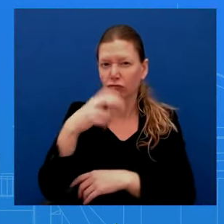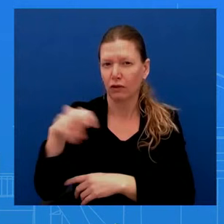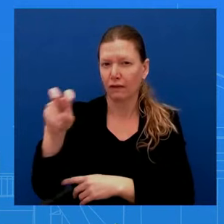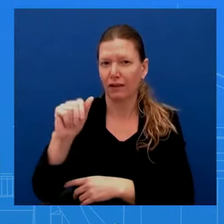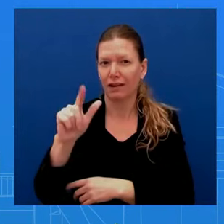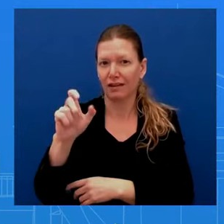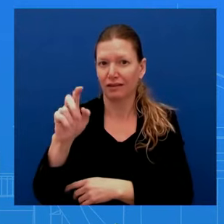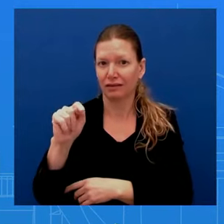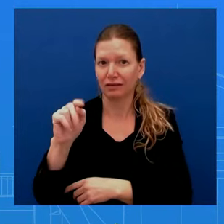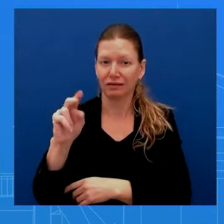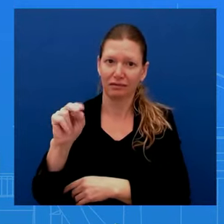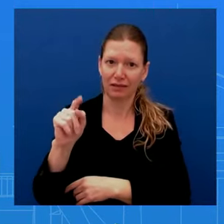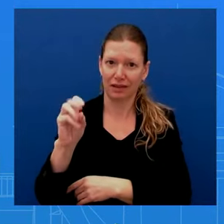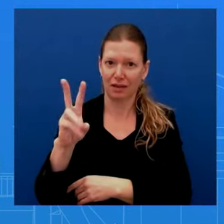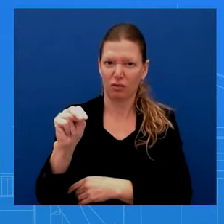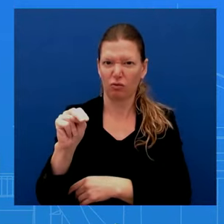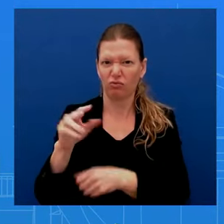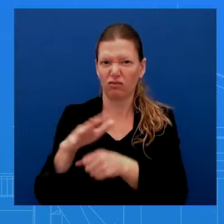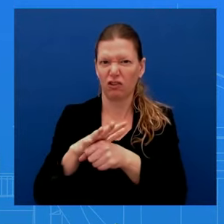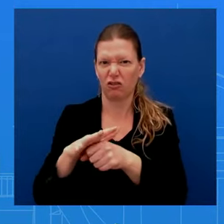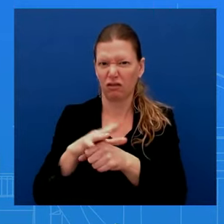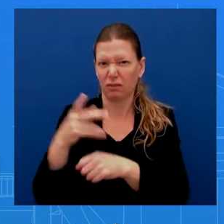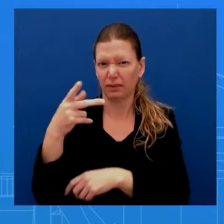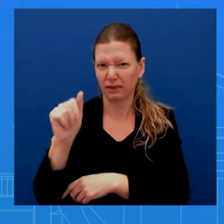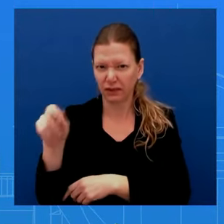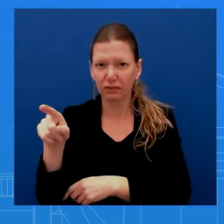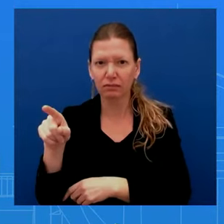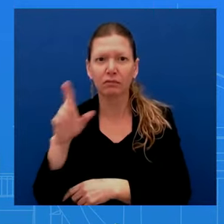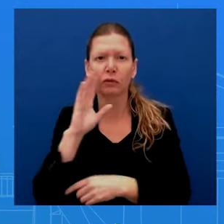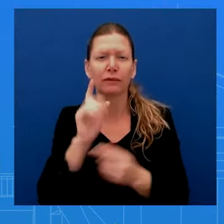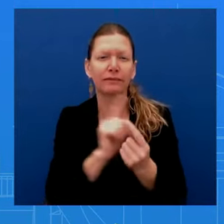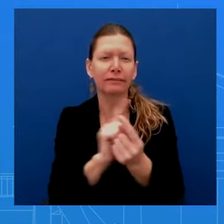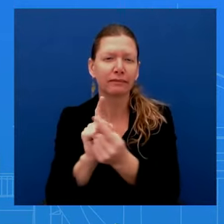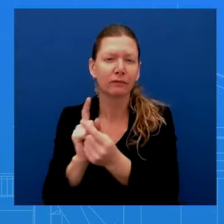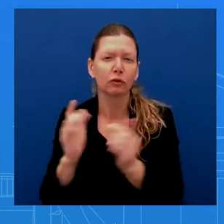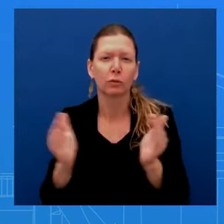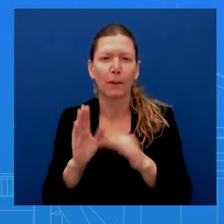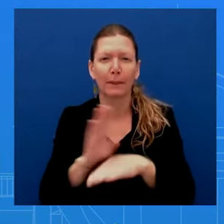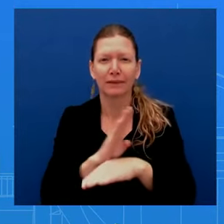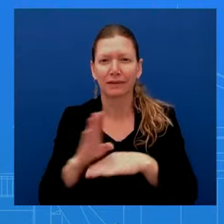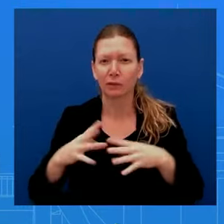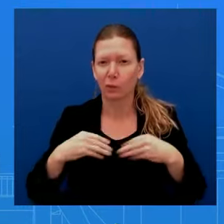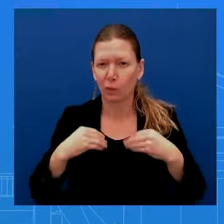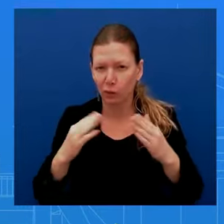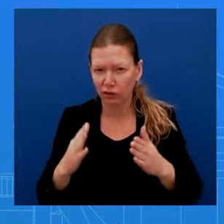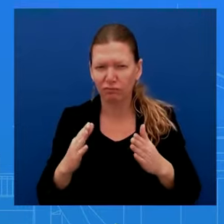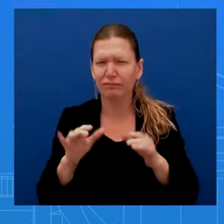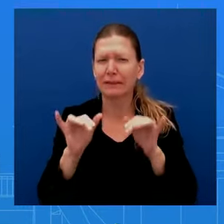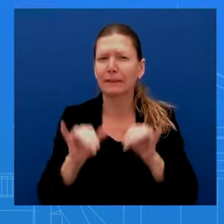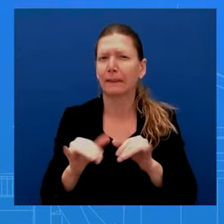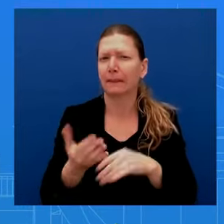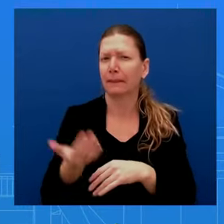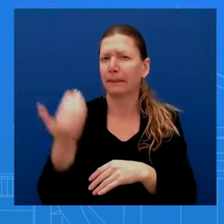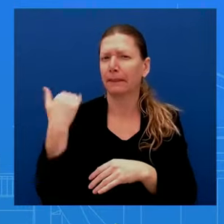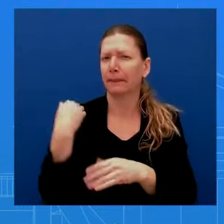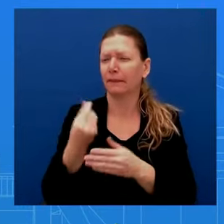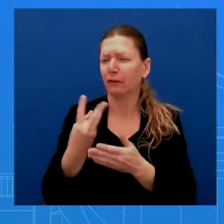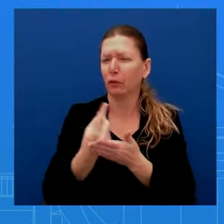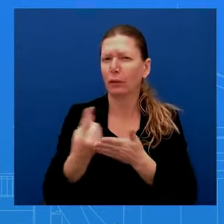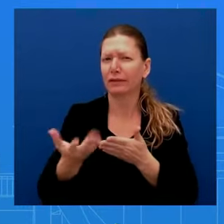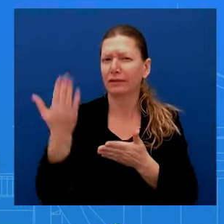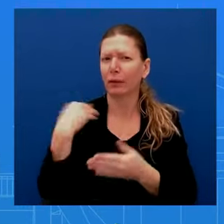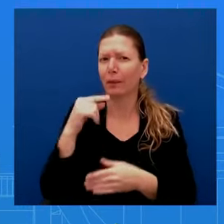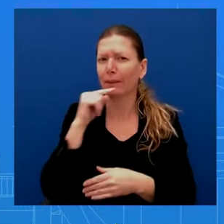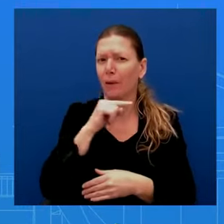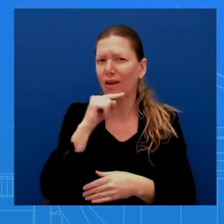business owners. And as he did in Milwaukee a few weeks ago, he'll hear about how communities that had been left